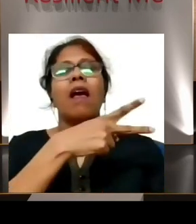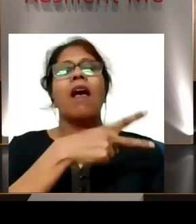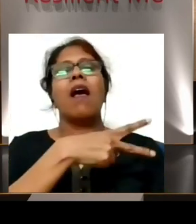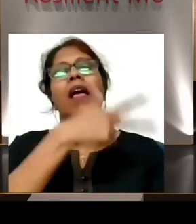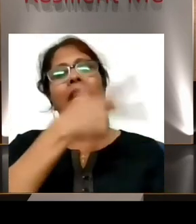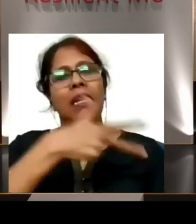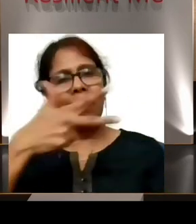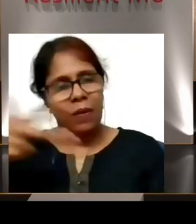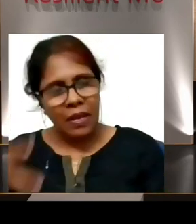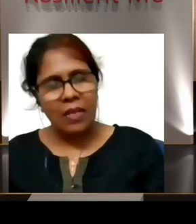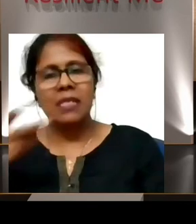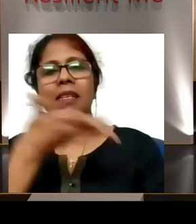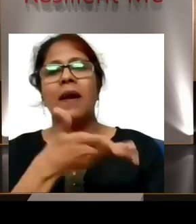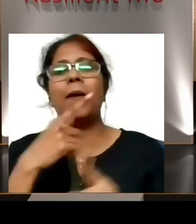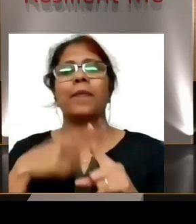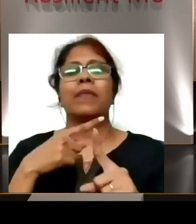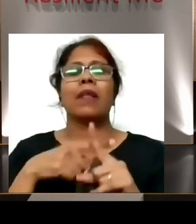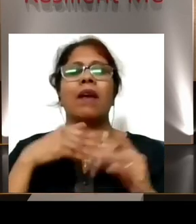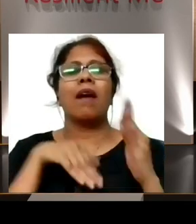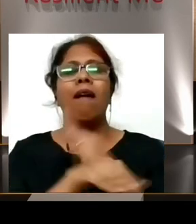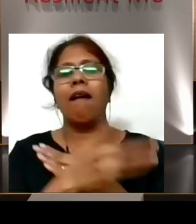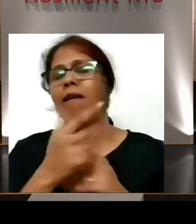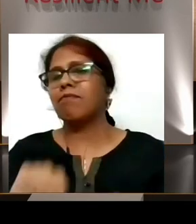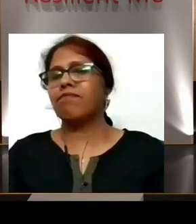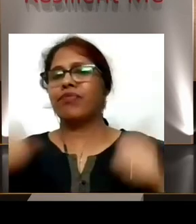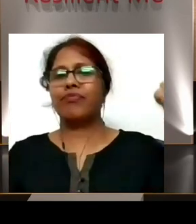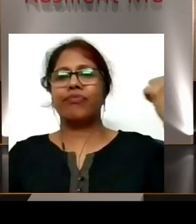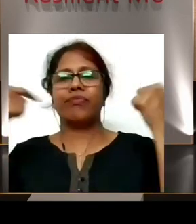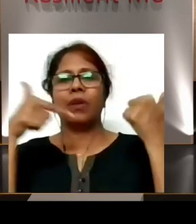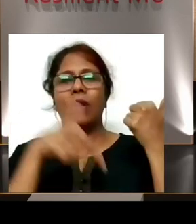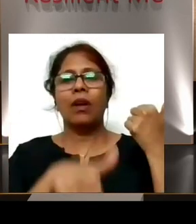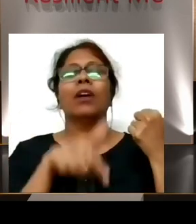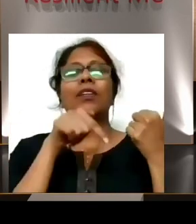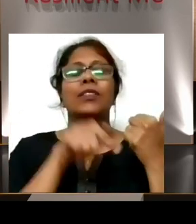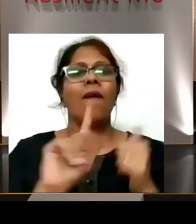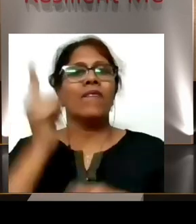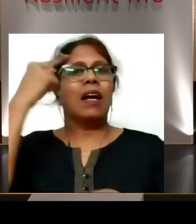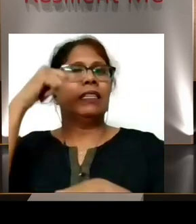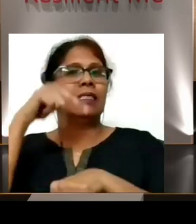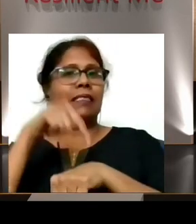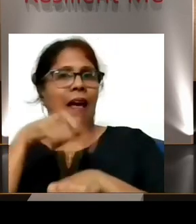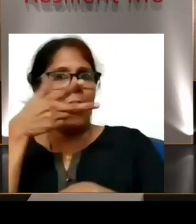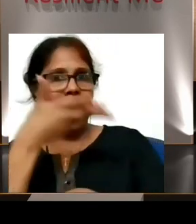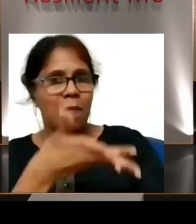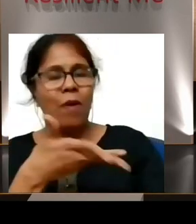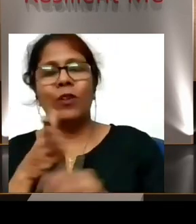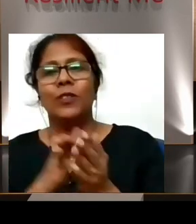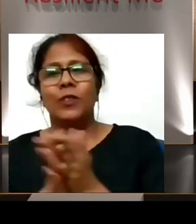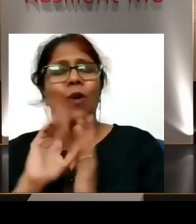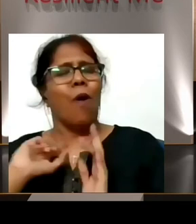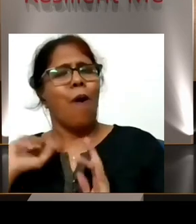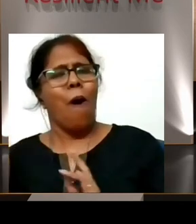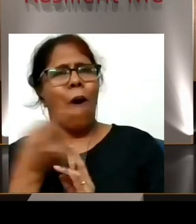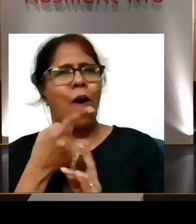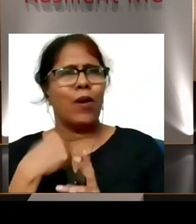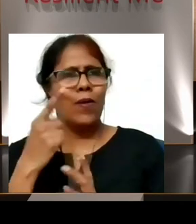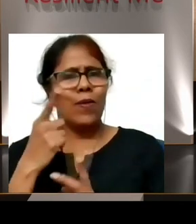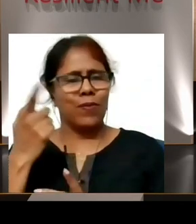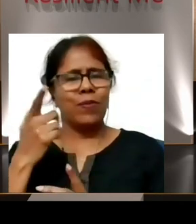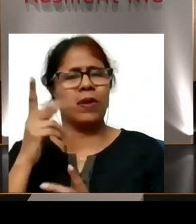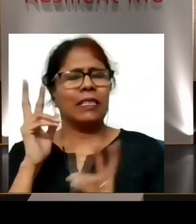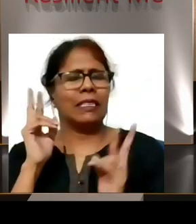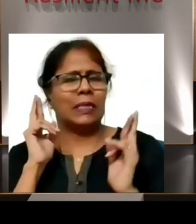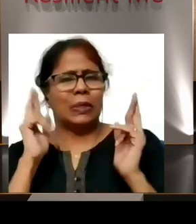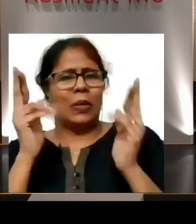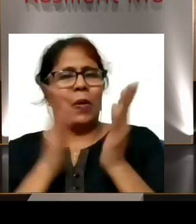Para badminton now is going to be introduced for the first time at Paralympic Games. And it is a wish for every, every person or every